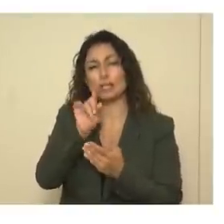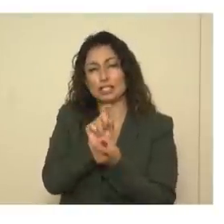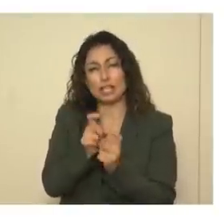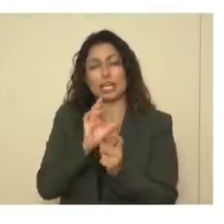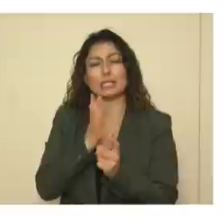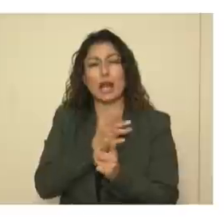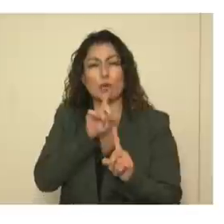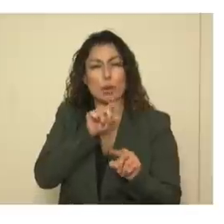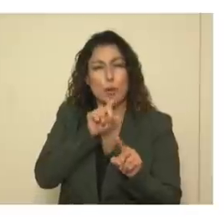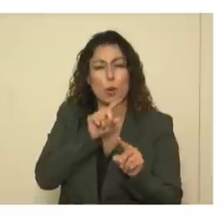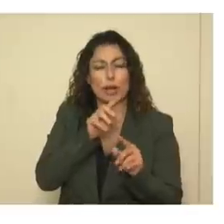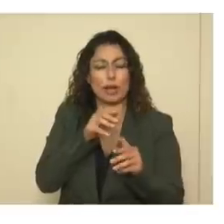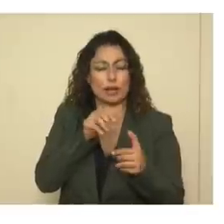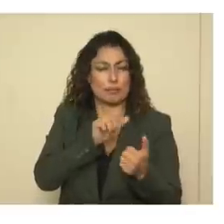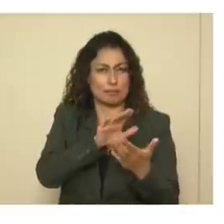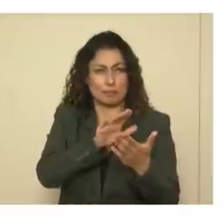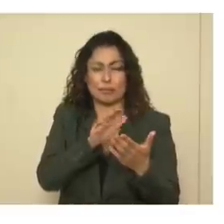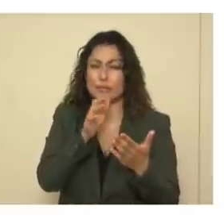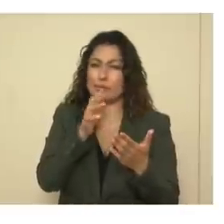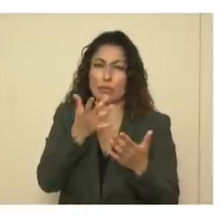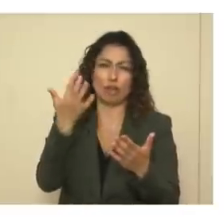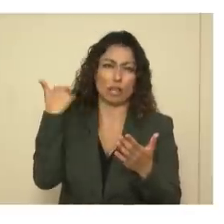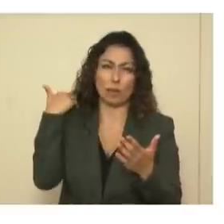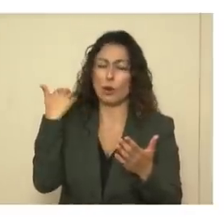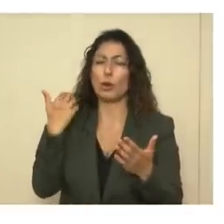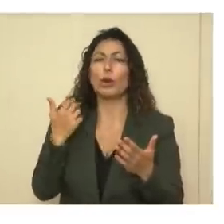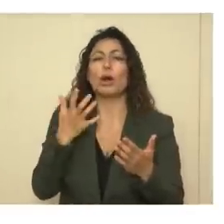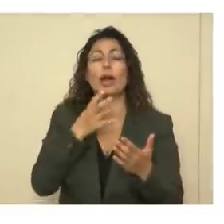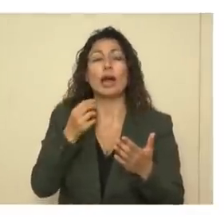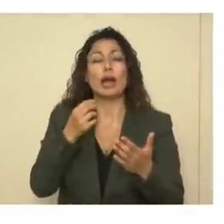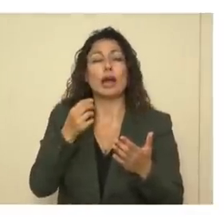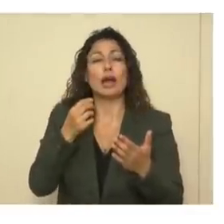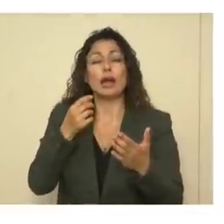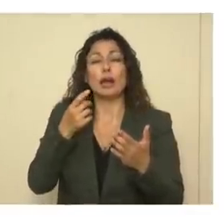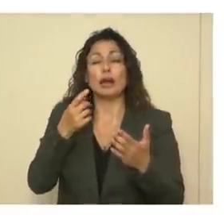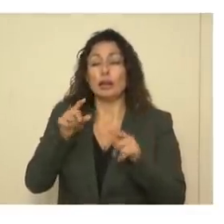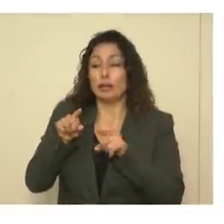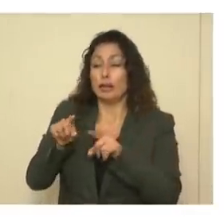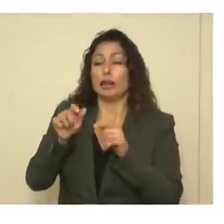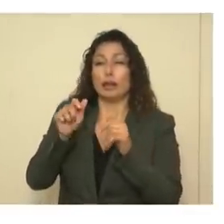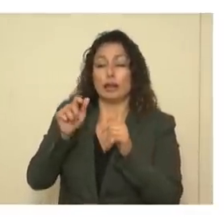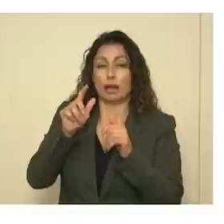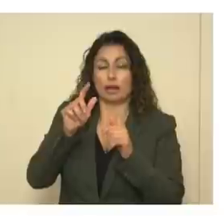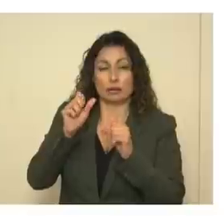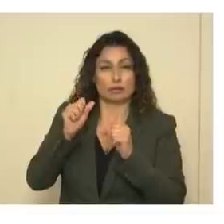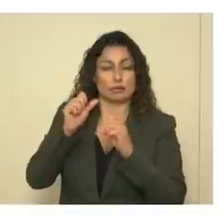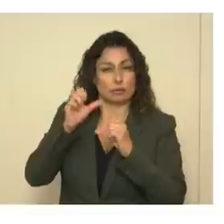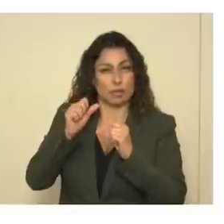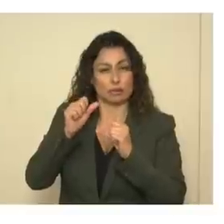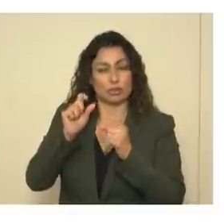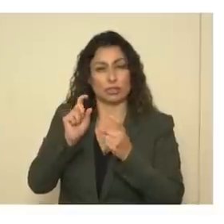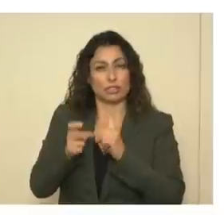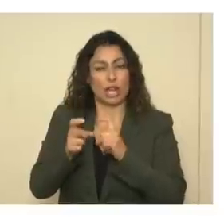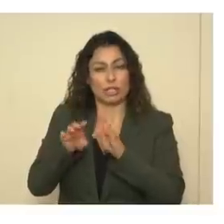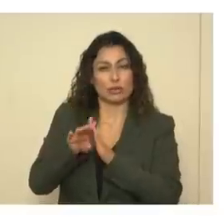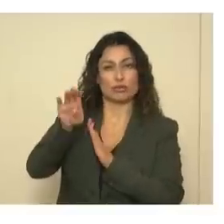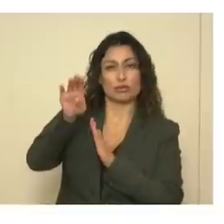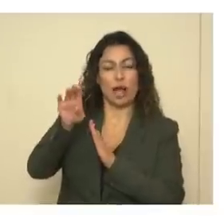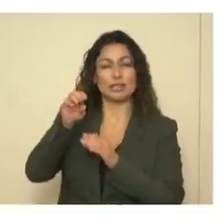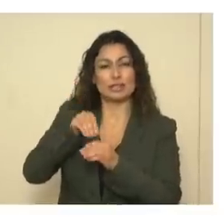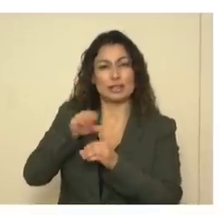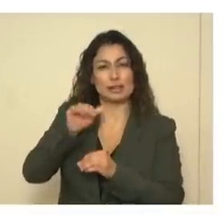a long time ago, but you can see we're going along. And coincident with the dramatic rise in cases, we had a rise